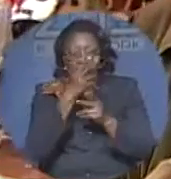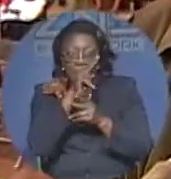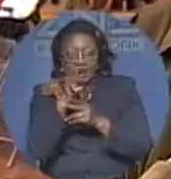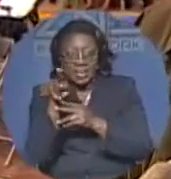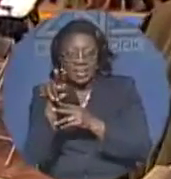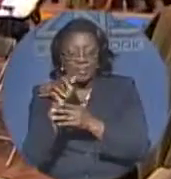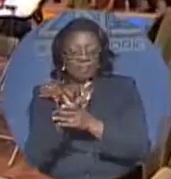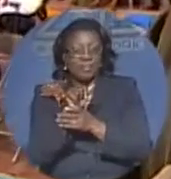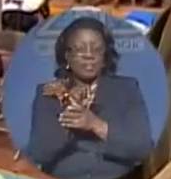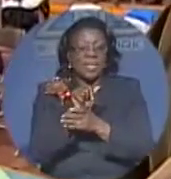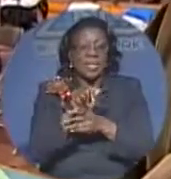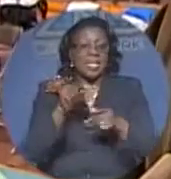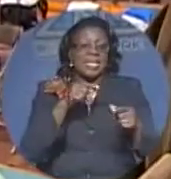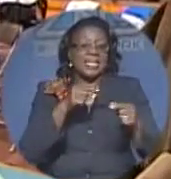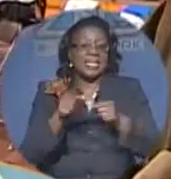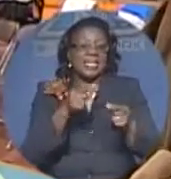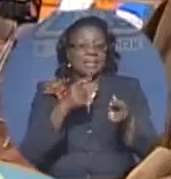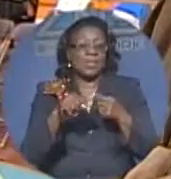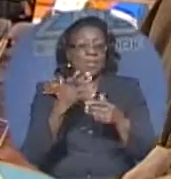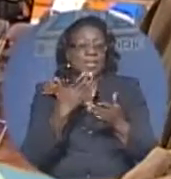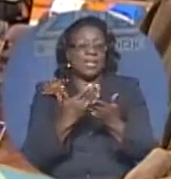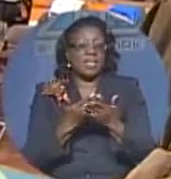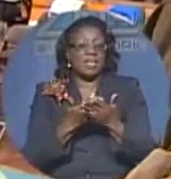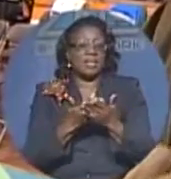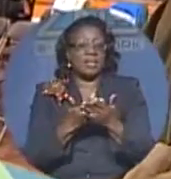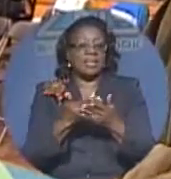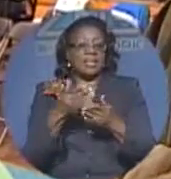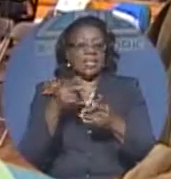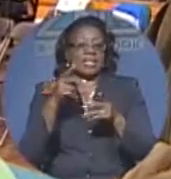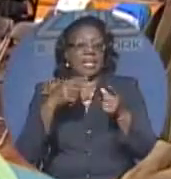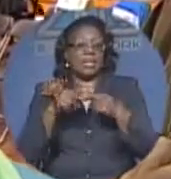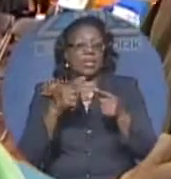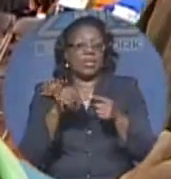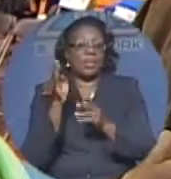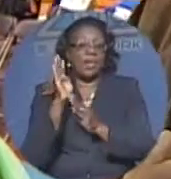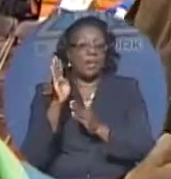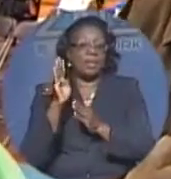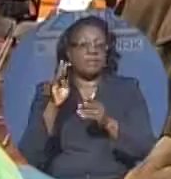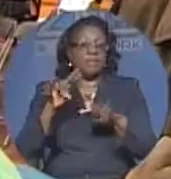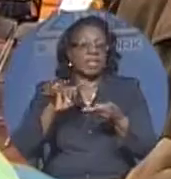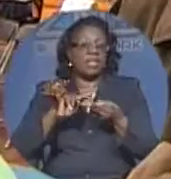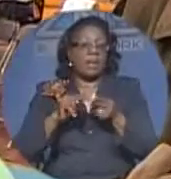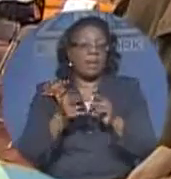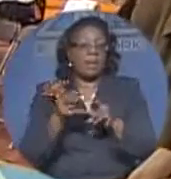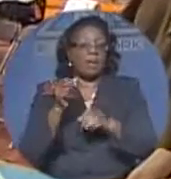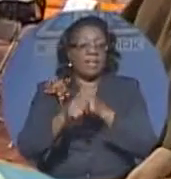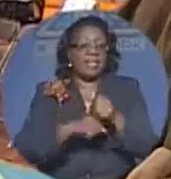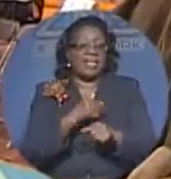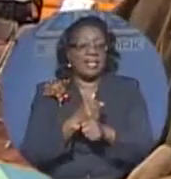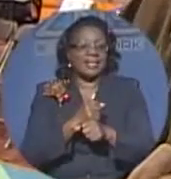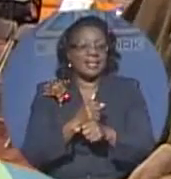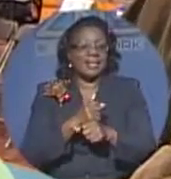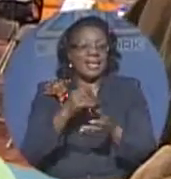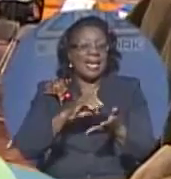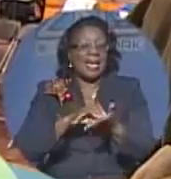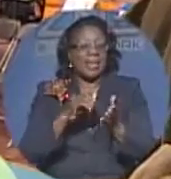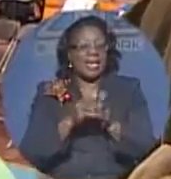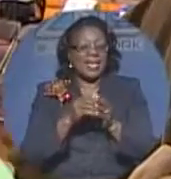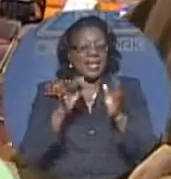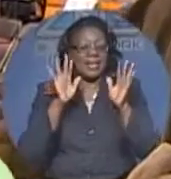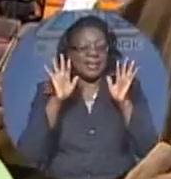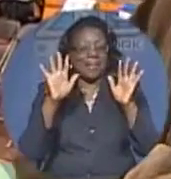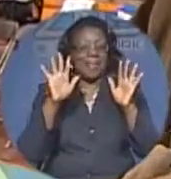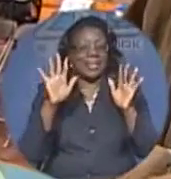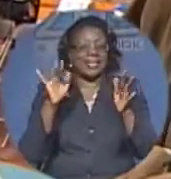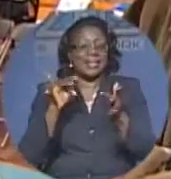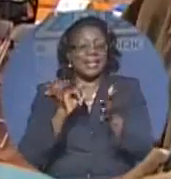going great, man. These teams have come to the Bahamas and have been coming here now for a number of years. I mean, it's amazing that